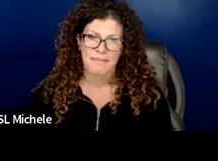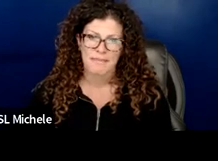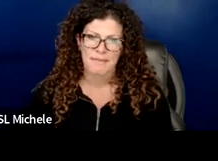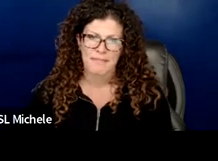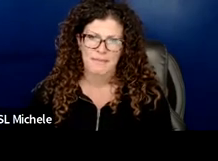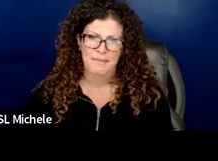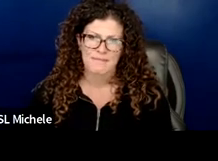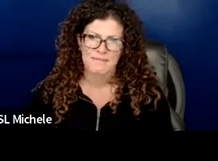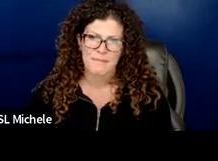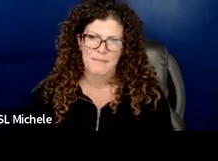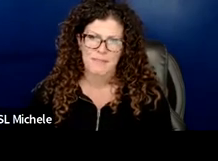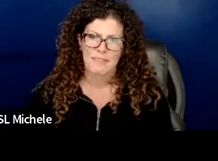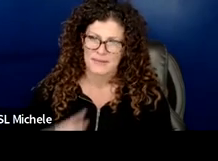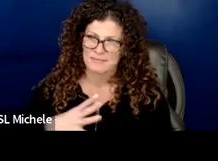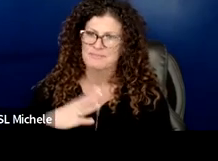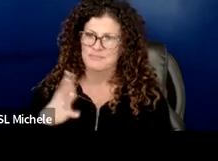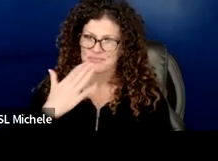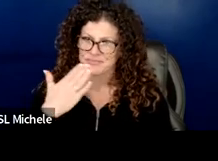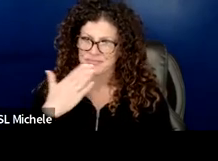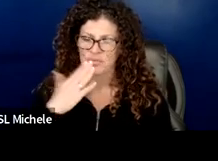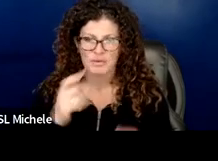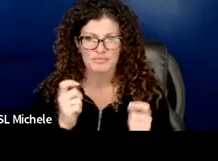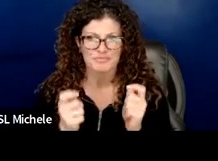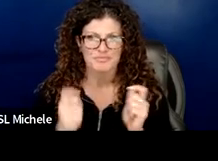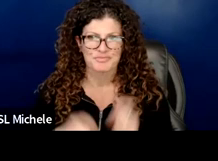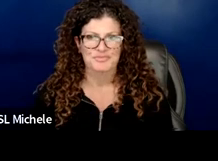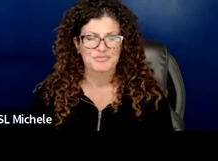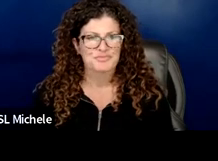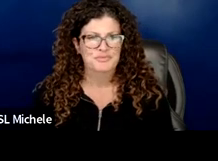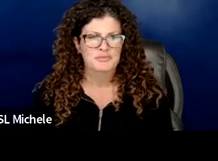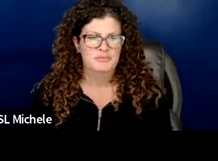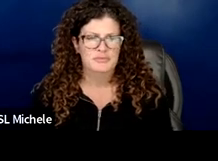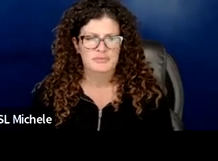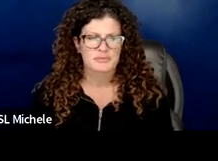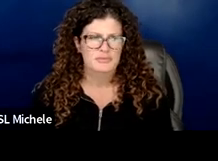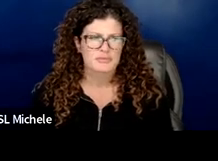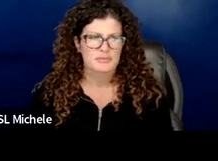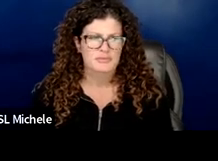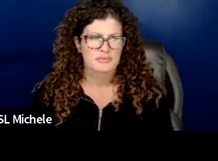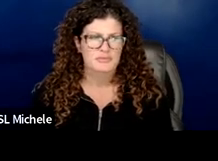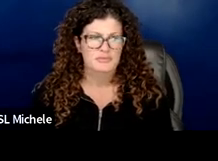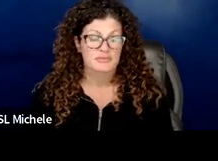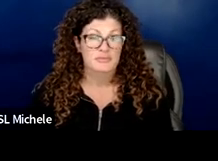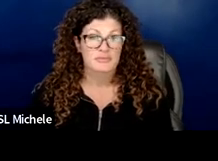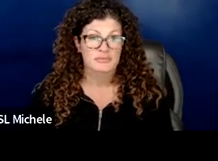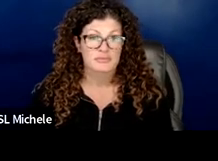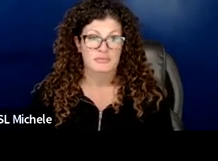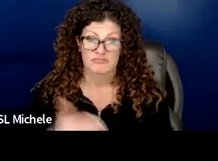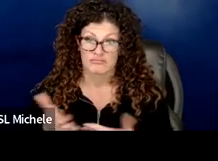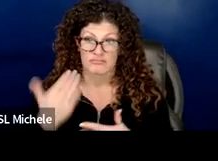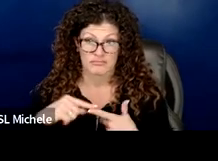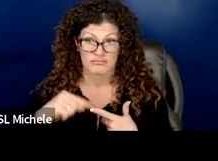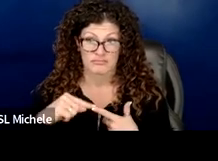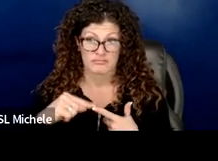you for that input we will we will go ahead and and and get that amended um should we move on to instructional leadership